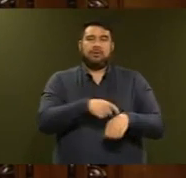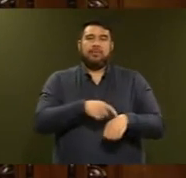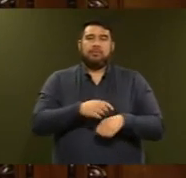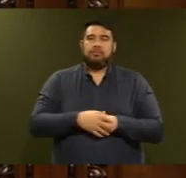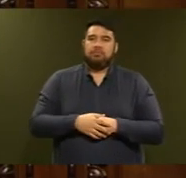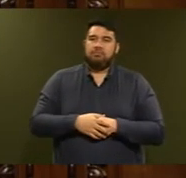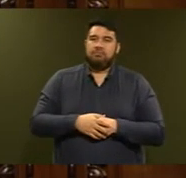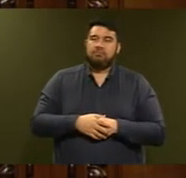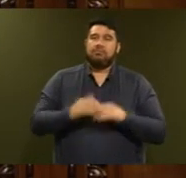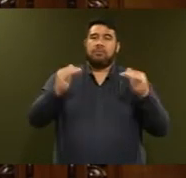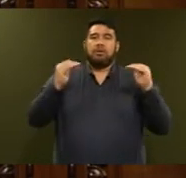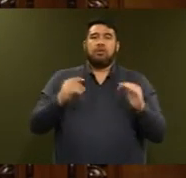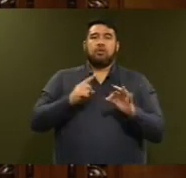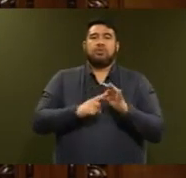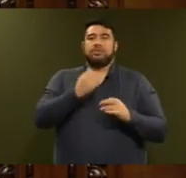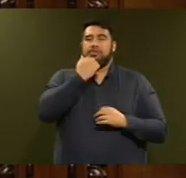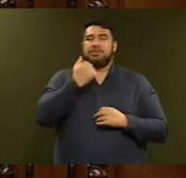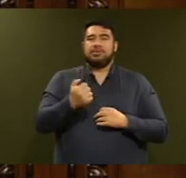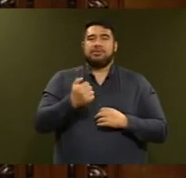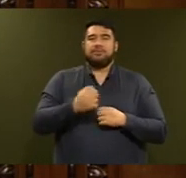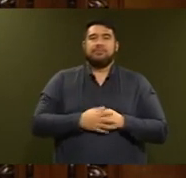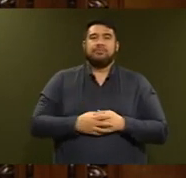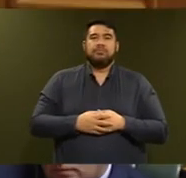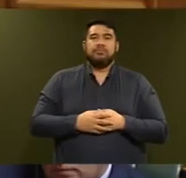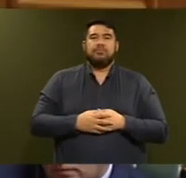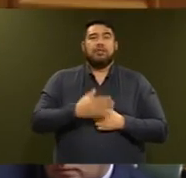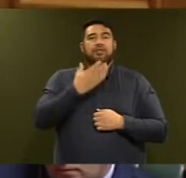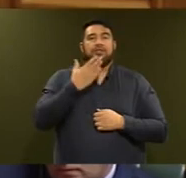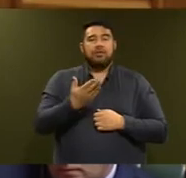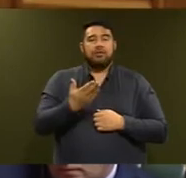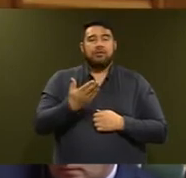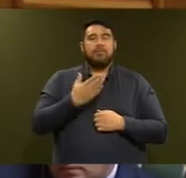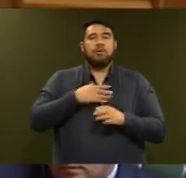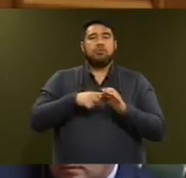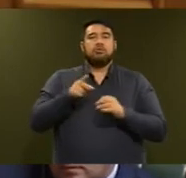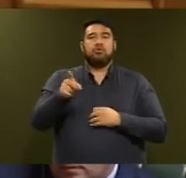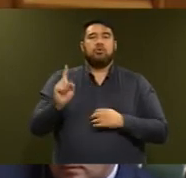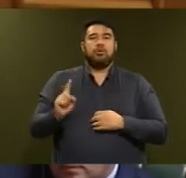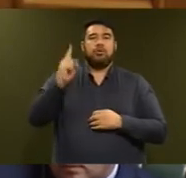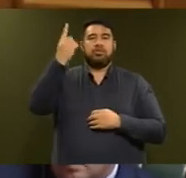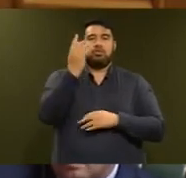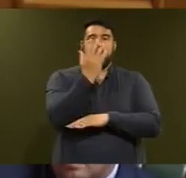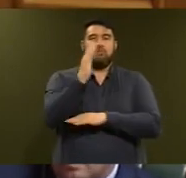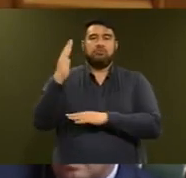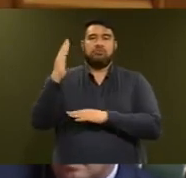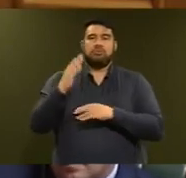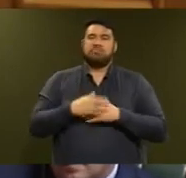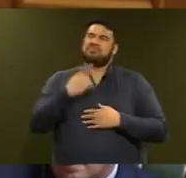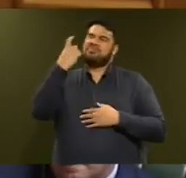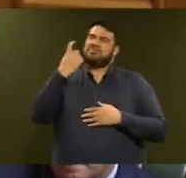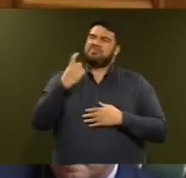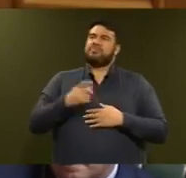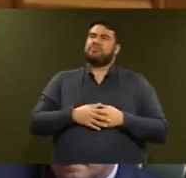Question number six, the Honourable Paul Godzard. Thank you, Mr Speaker. My question is to the Minister of Forestry. How does he arrive at the conclusion